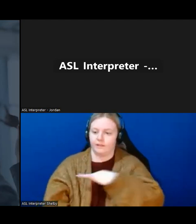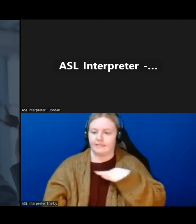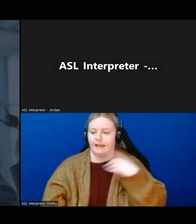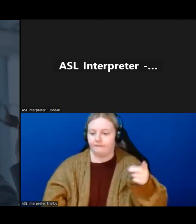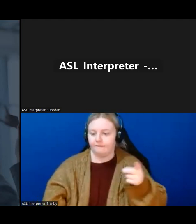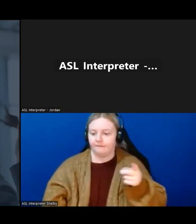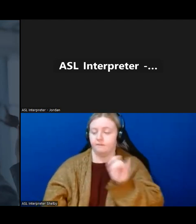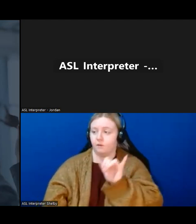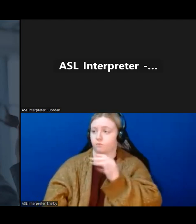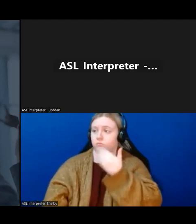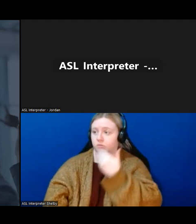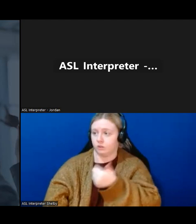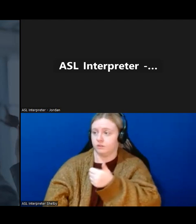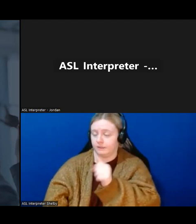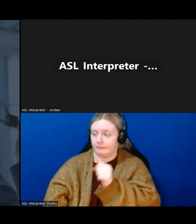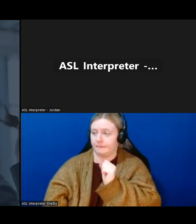Okay.